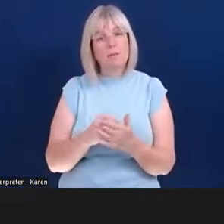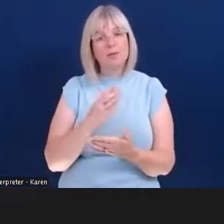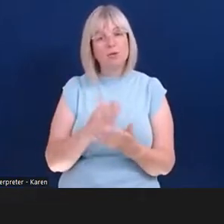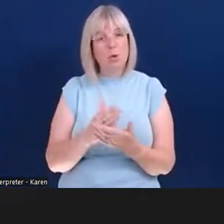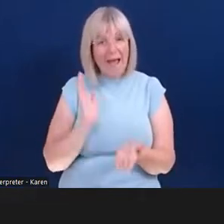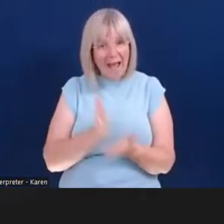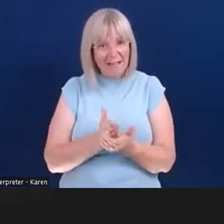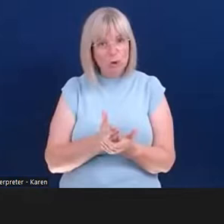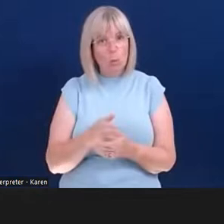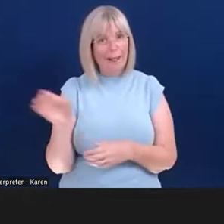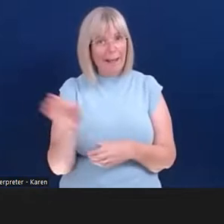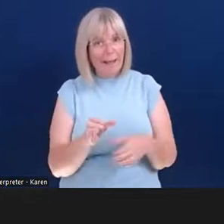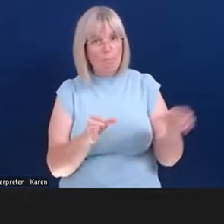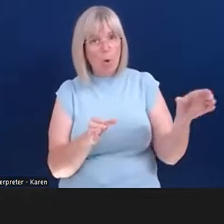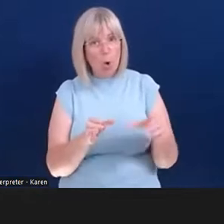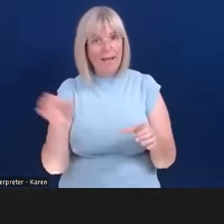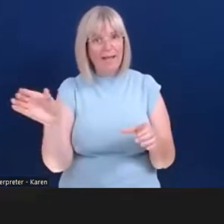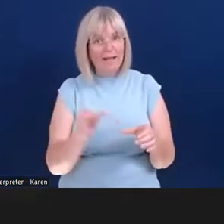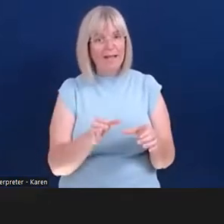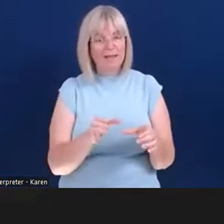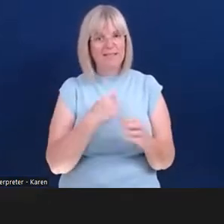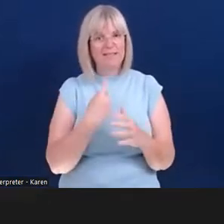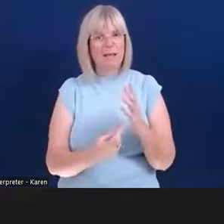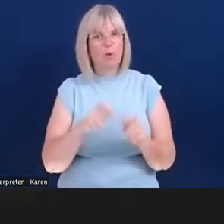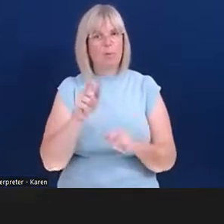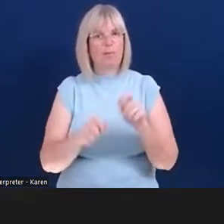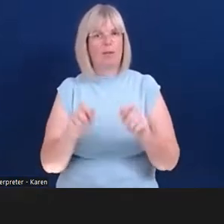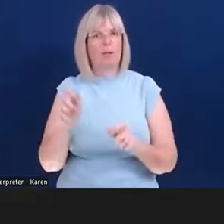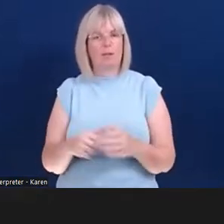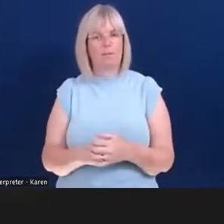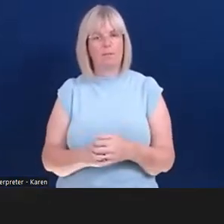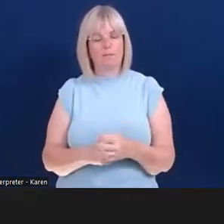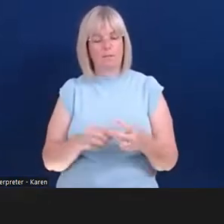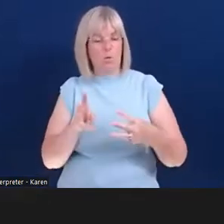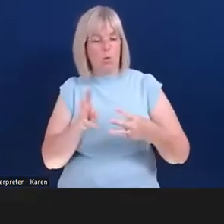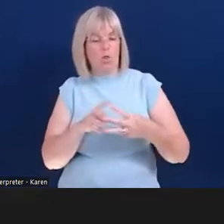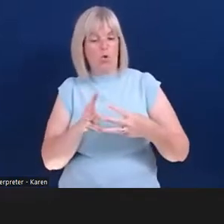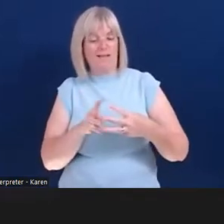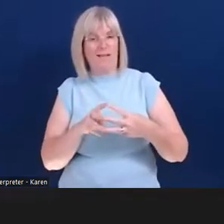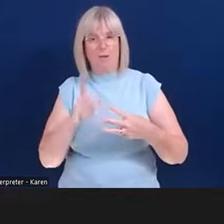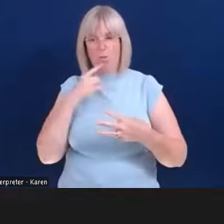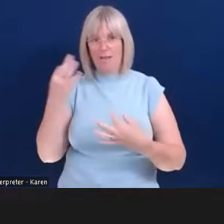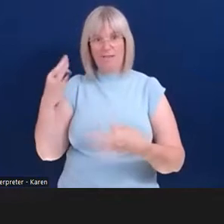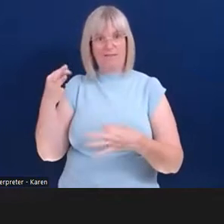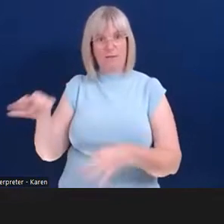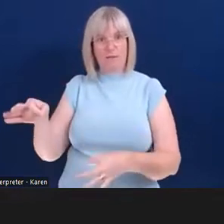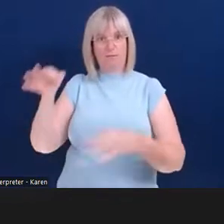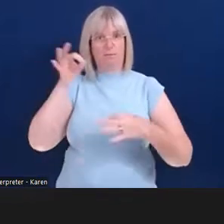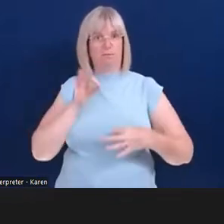with all three levels of the scheme, you receive a certificate saying that you have reached that level of commitment